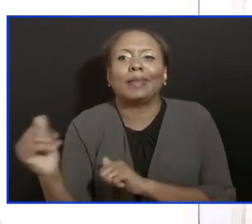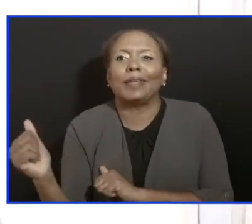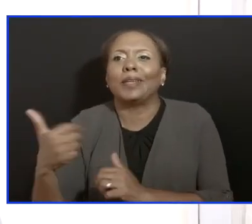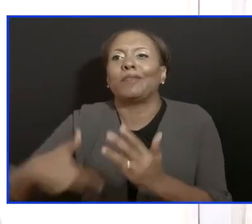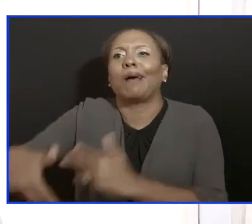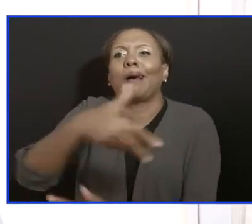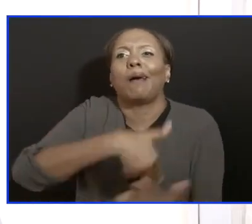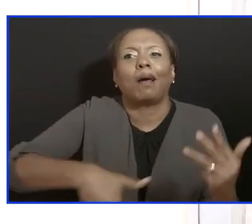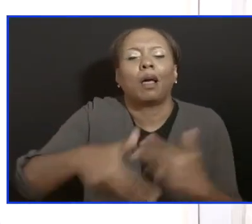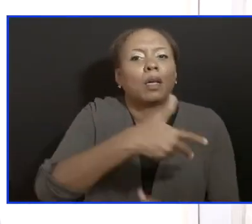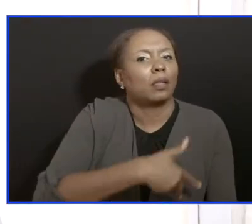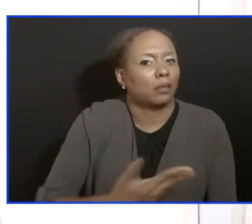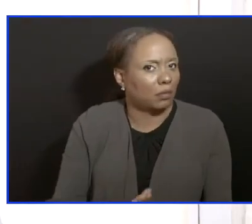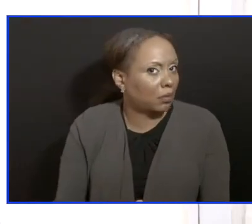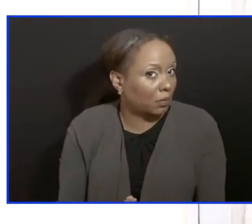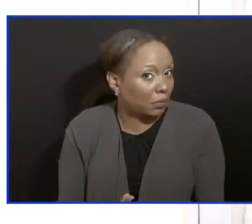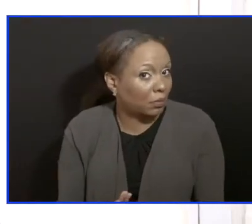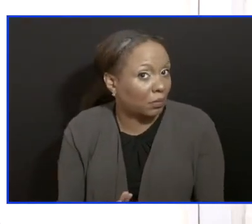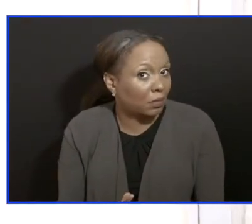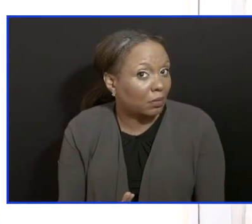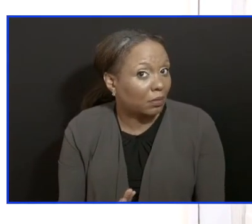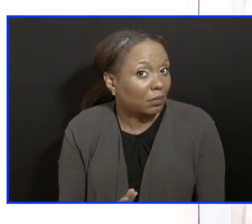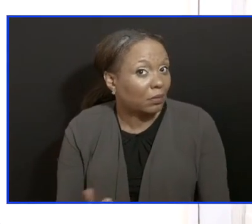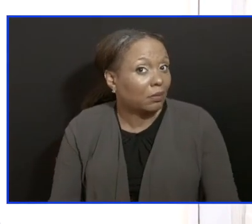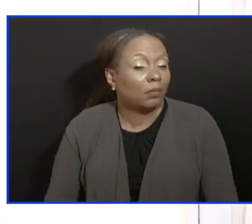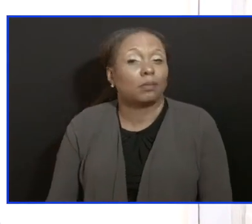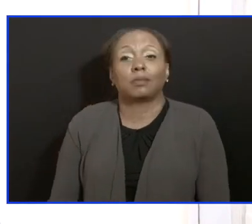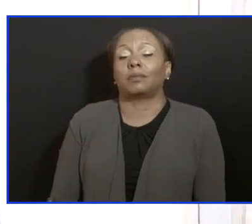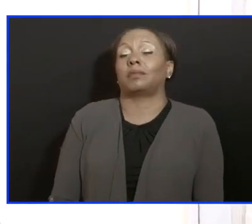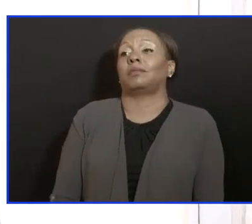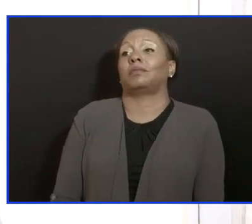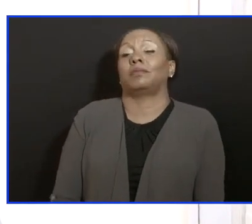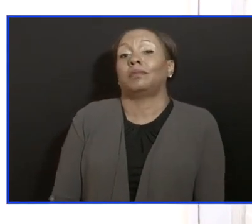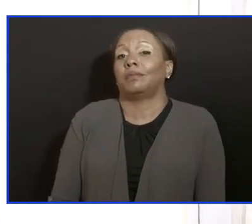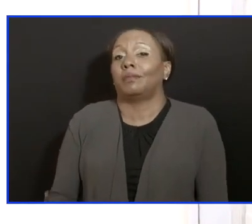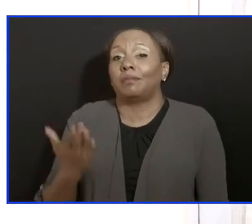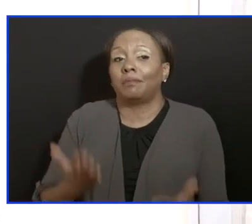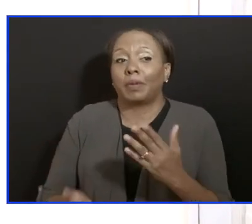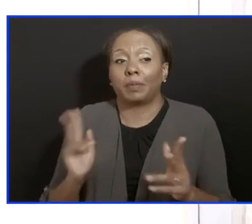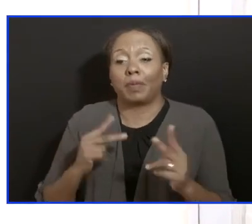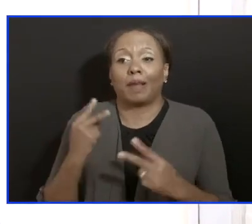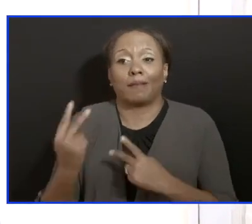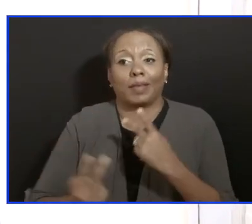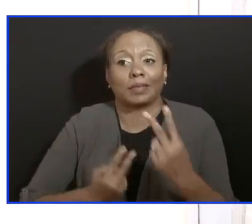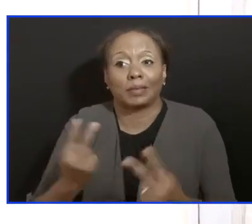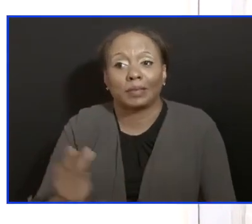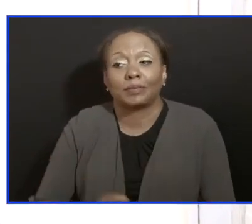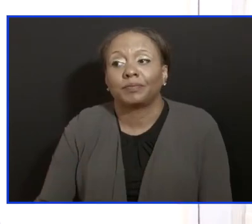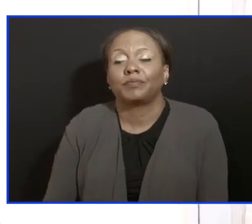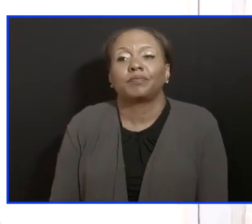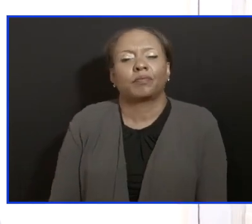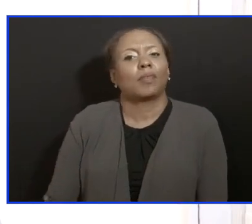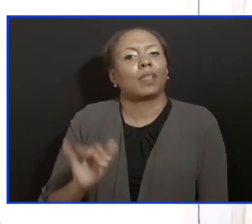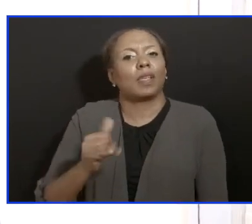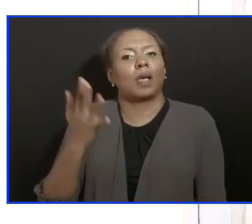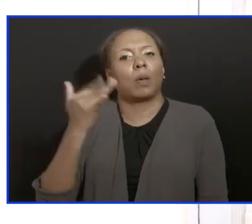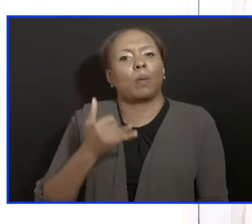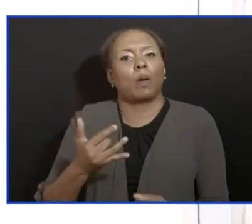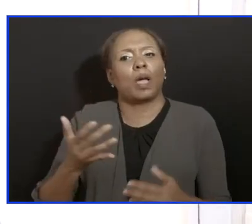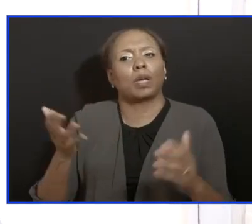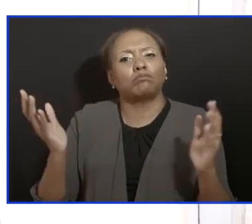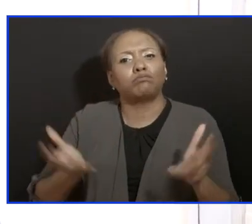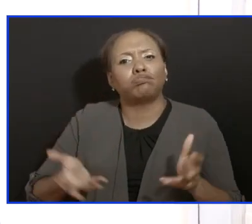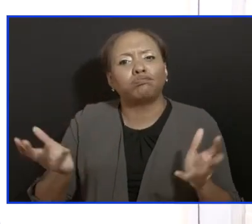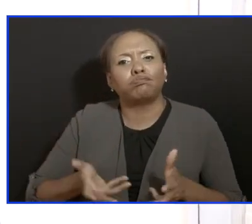protect them. That is why we've spoken before about the safe zones and I'll come to that before I finish this evening. But if there is